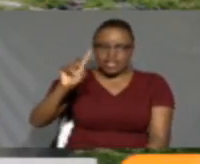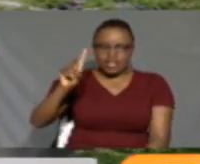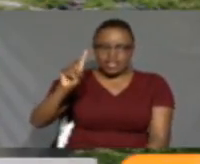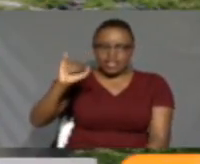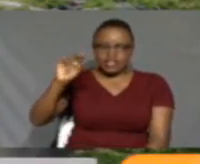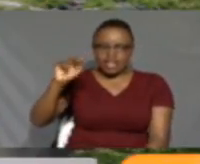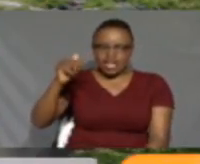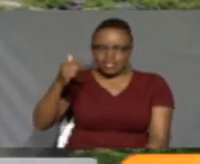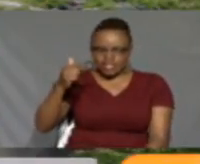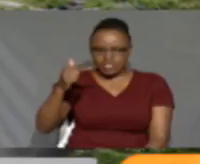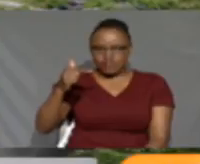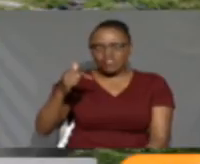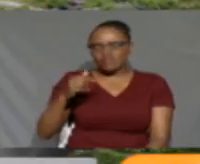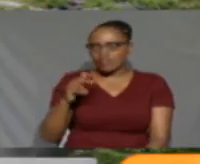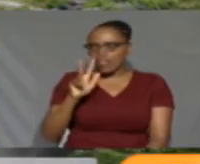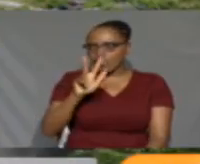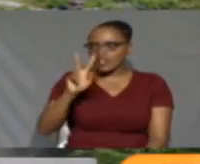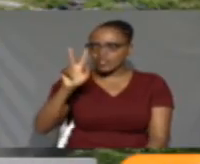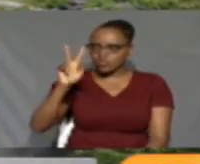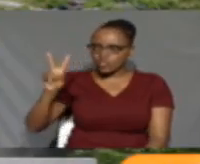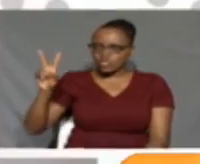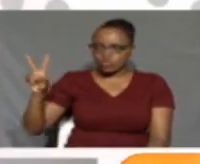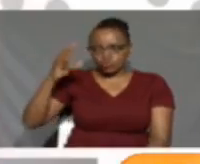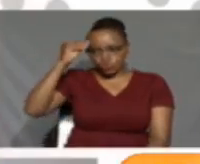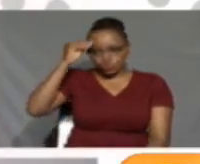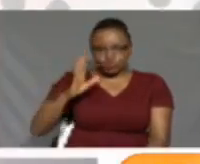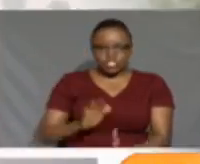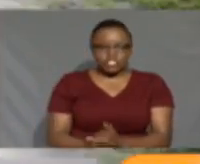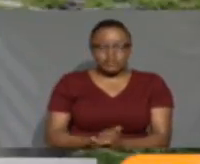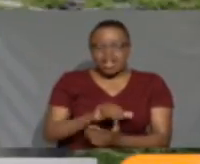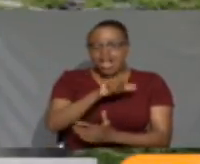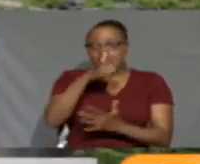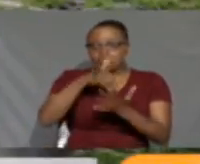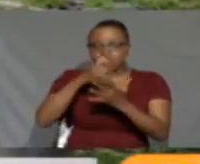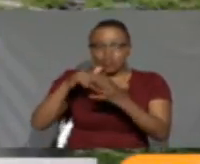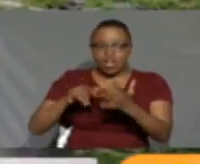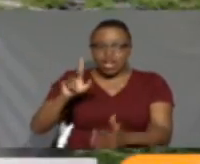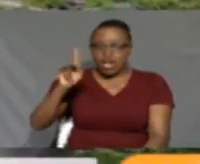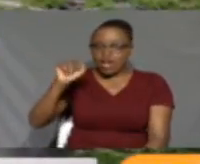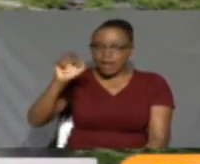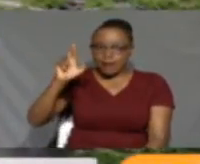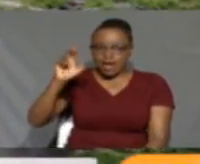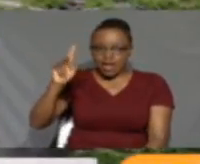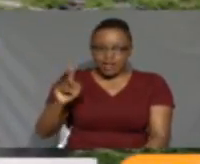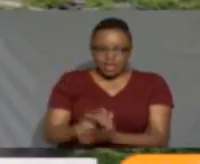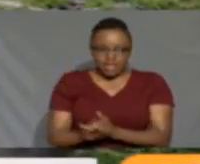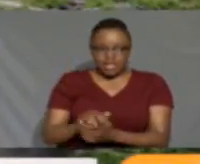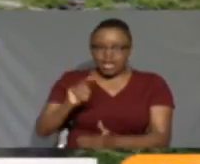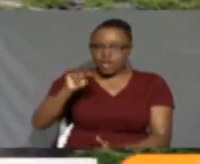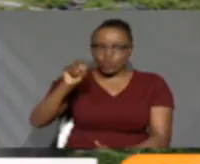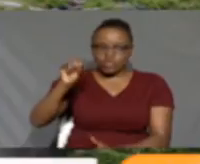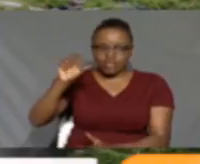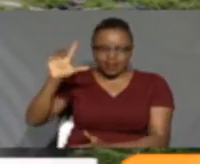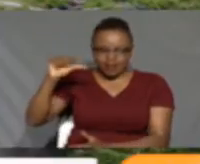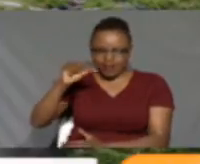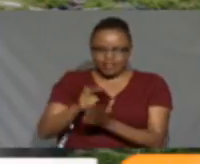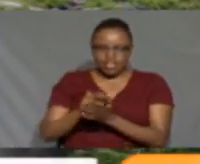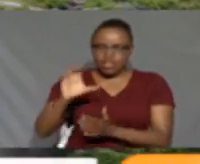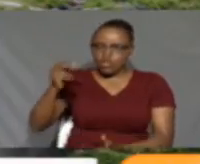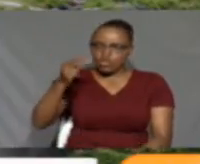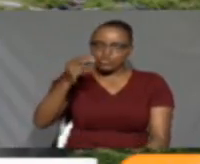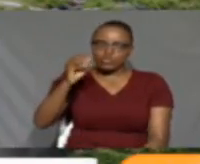Primary housing 322 pupils. Others are Kabarak, Nosagami, Chororwet,